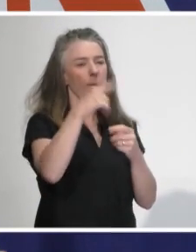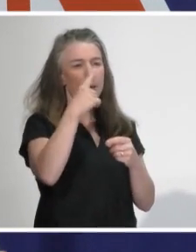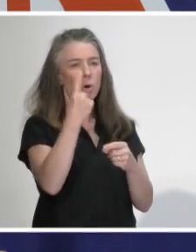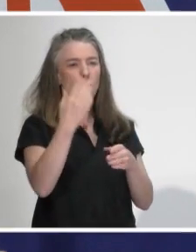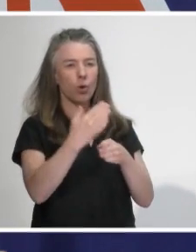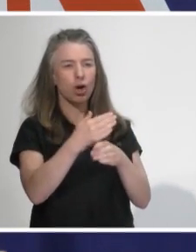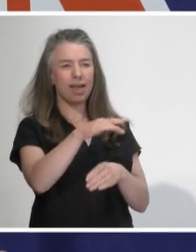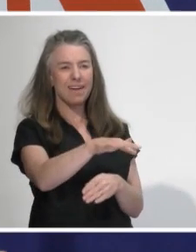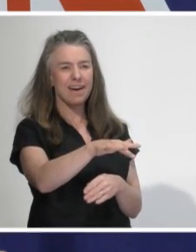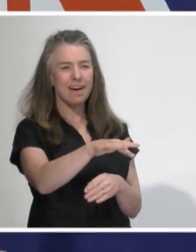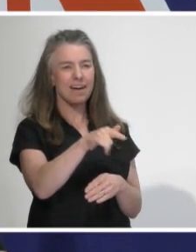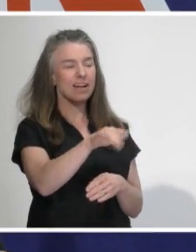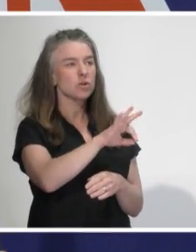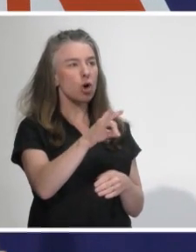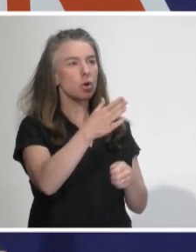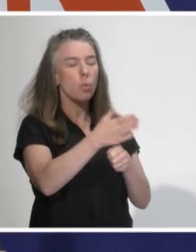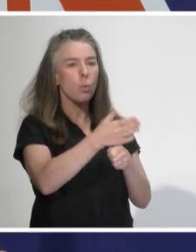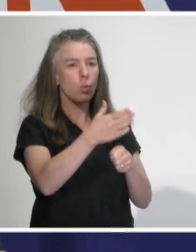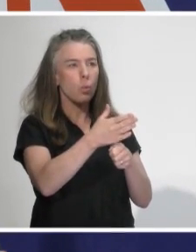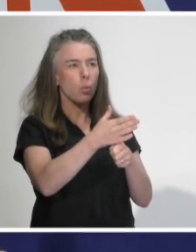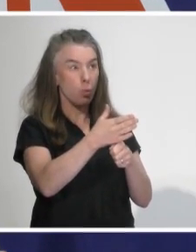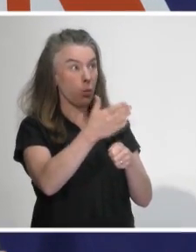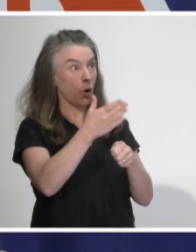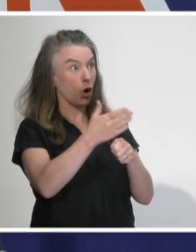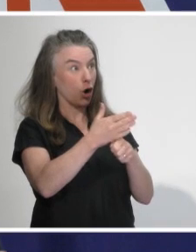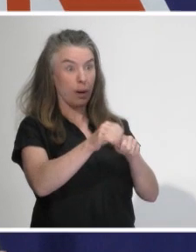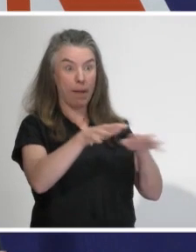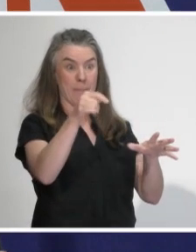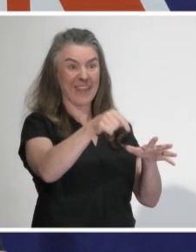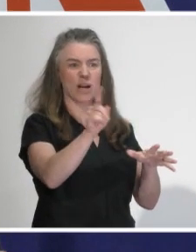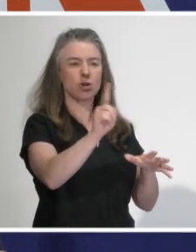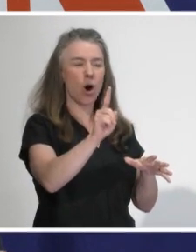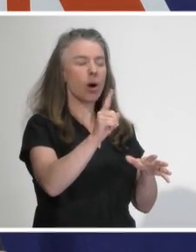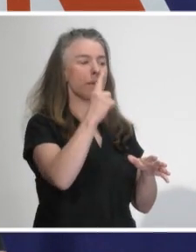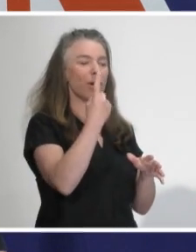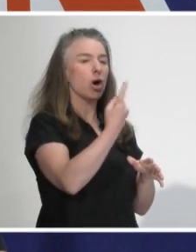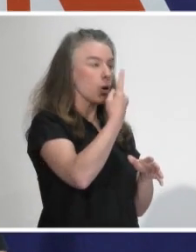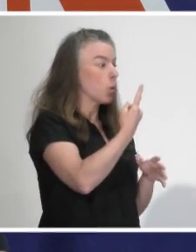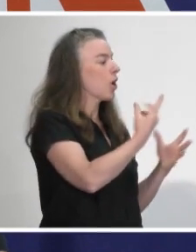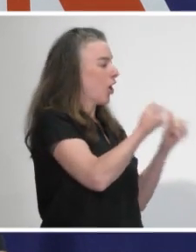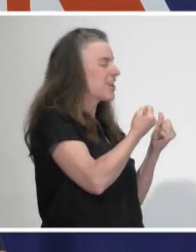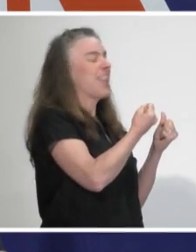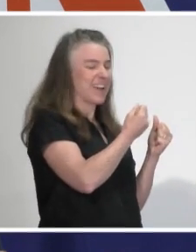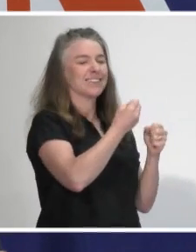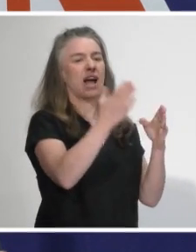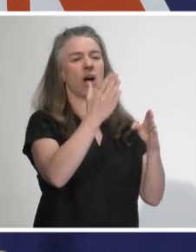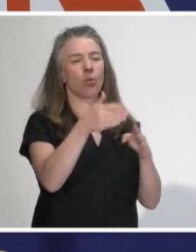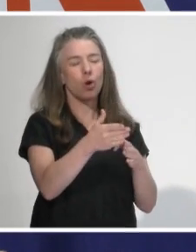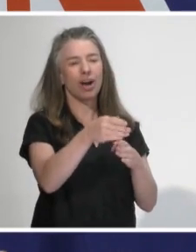Care so it's not actually a workplace based cluster it just involves folk working at Spectrum Care. What about the cluster